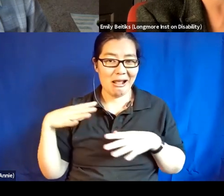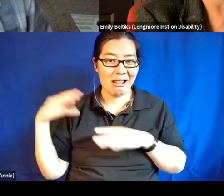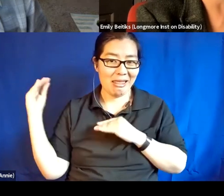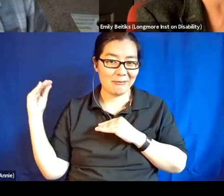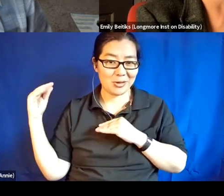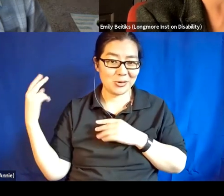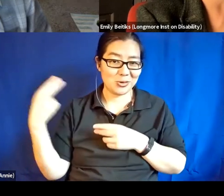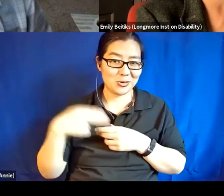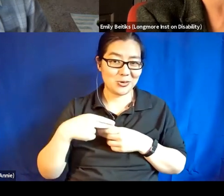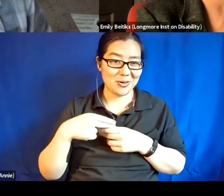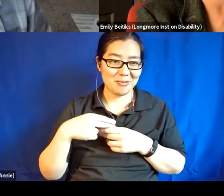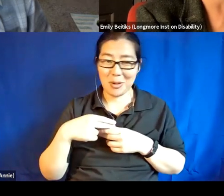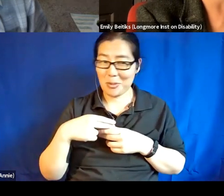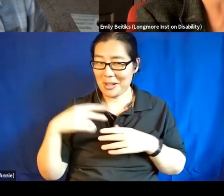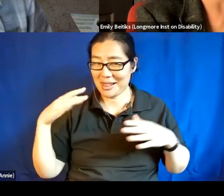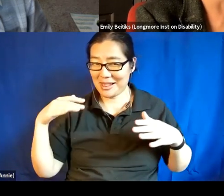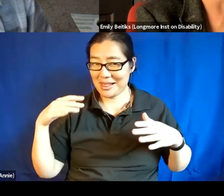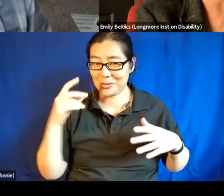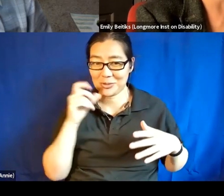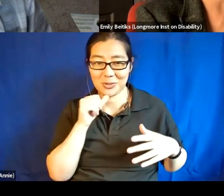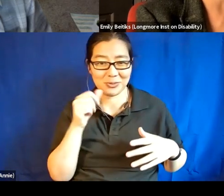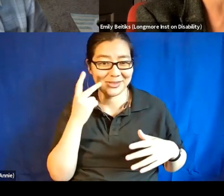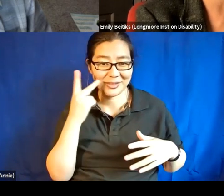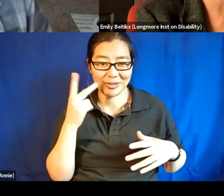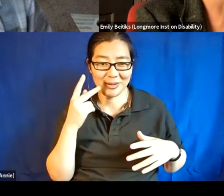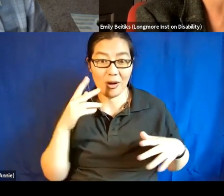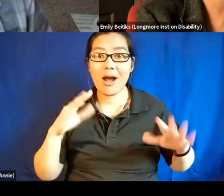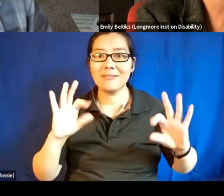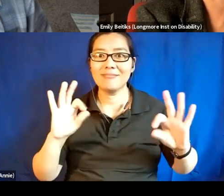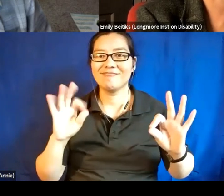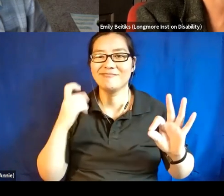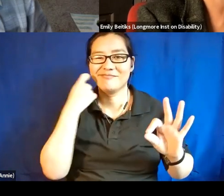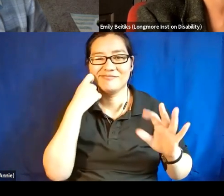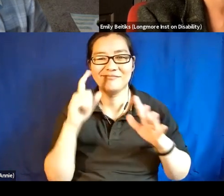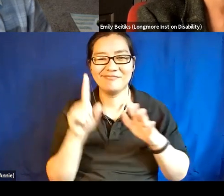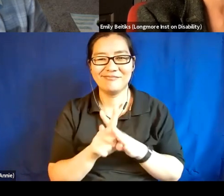panelists, but we don't see her yet. So, oh, there she is. Yay. Perfect timing.